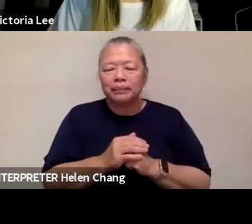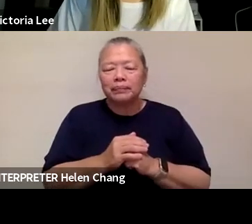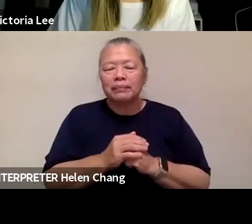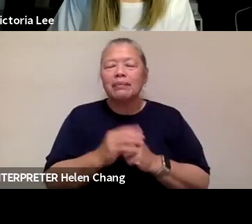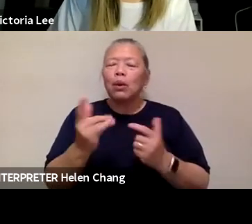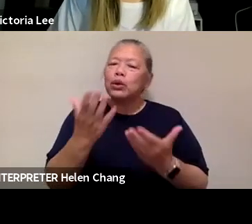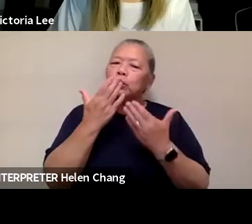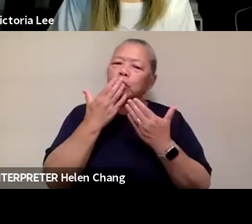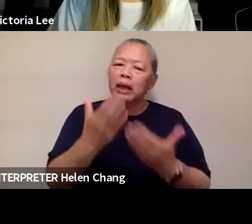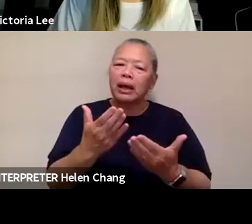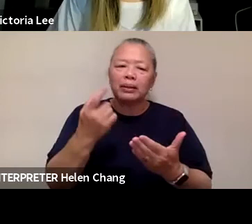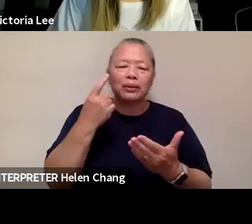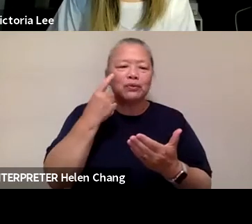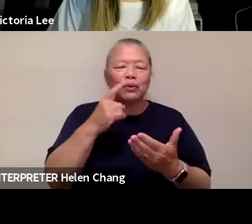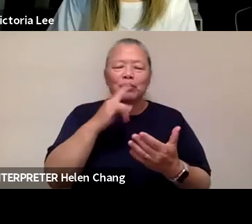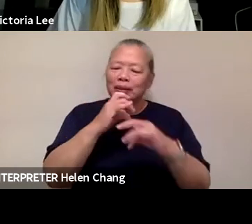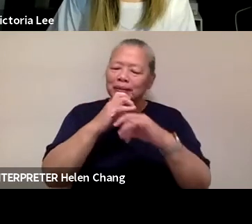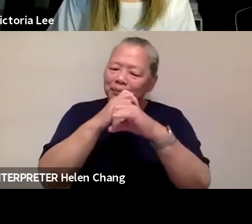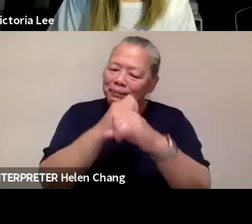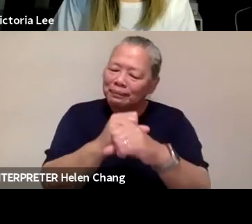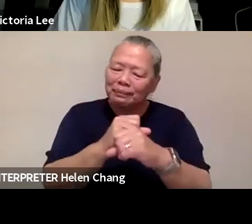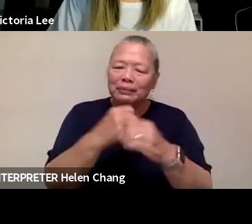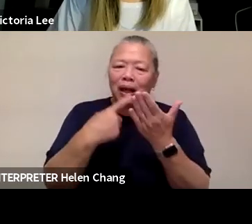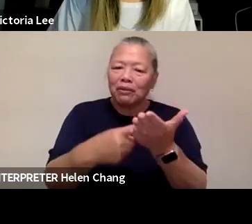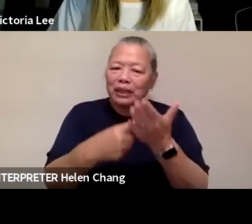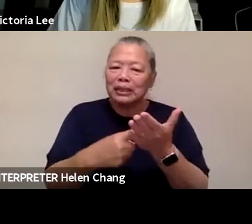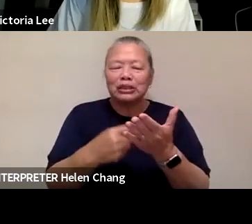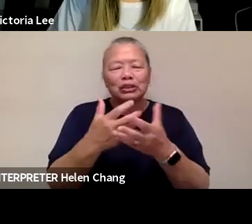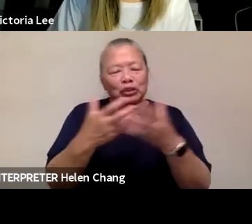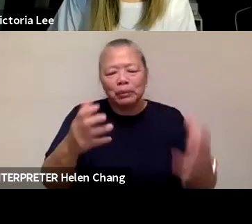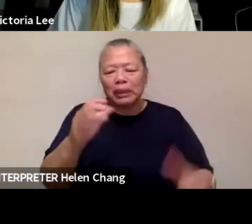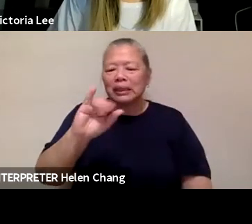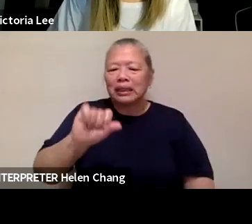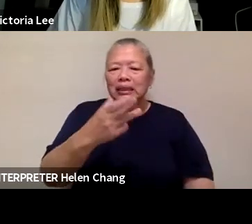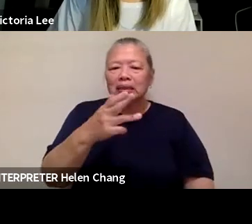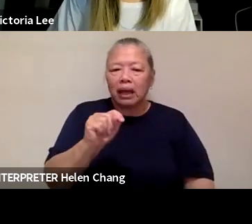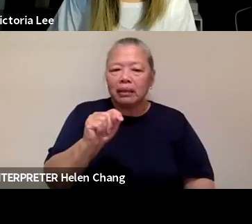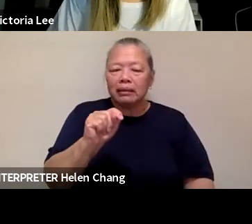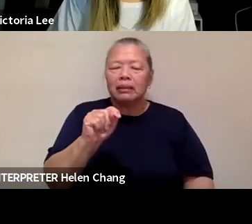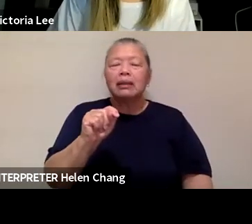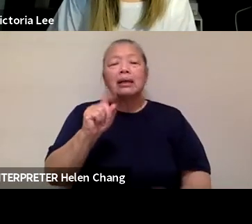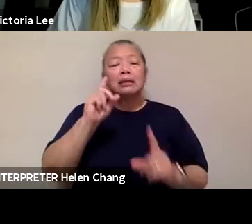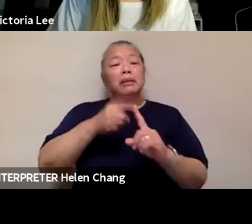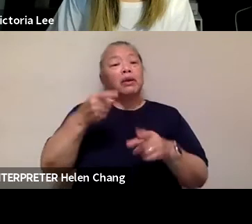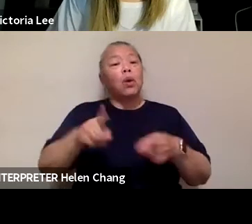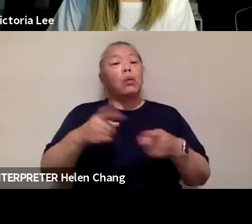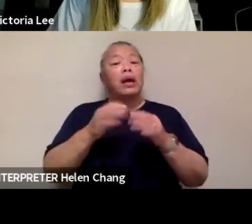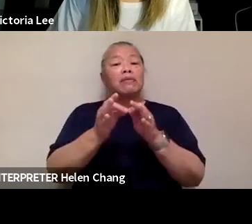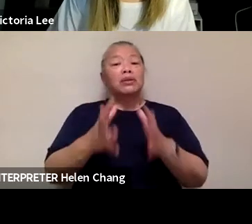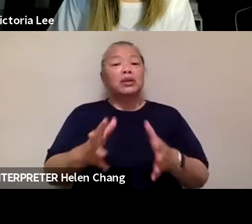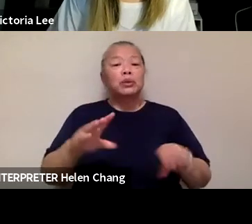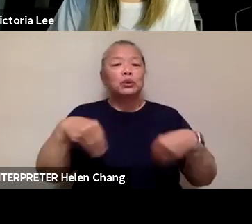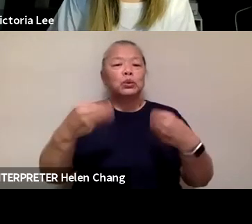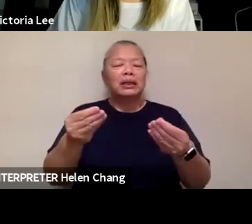you for such an engaging and insightful conversation. Uh, thank you specifically while we have our interpreters here, we can give a